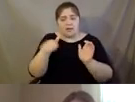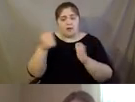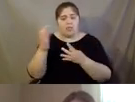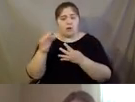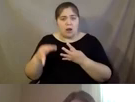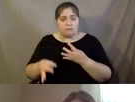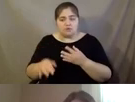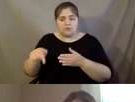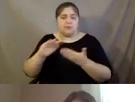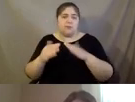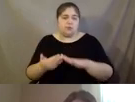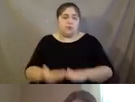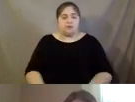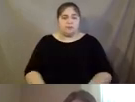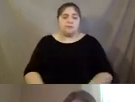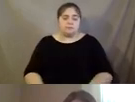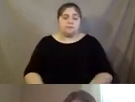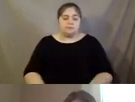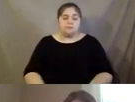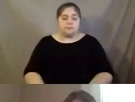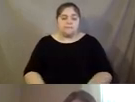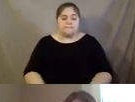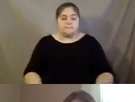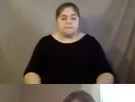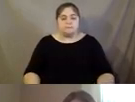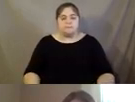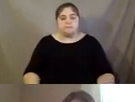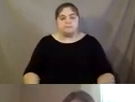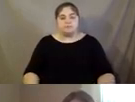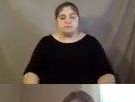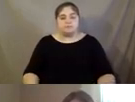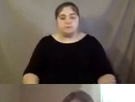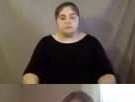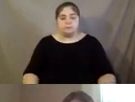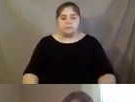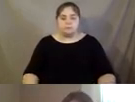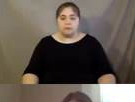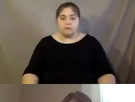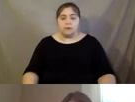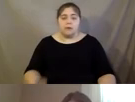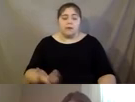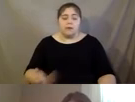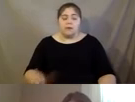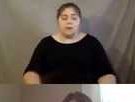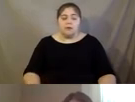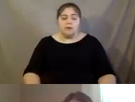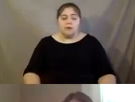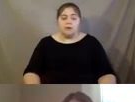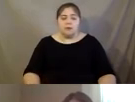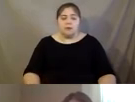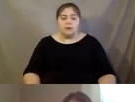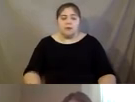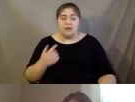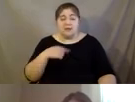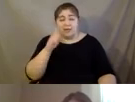in the area. Um, you know, I would say without looking, and I hate to quote this, but